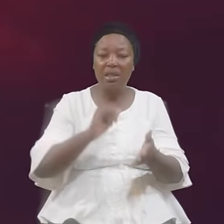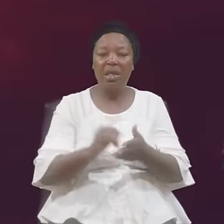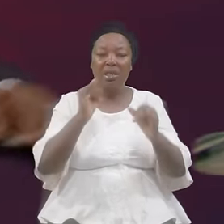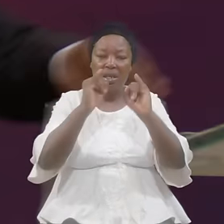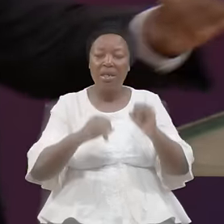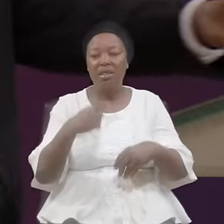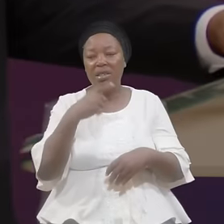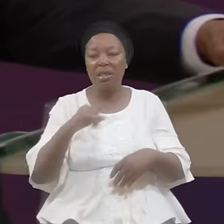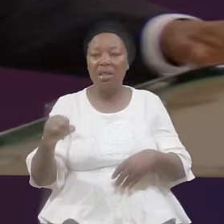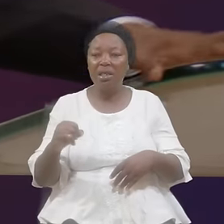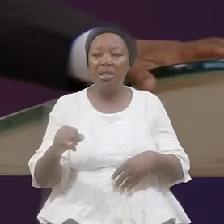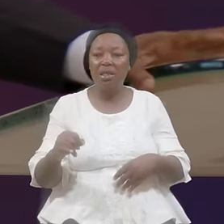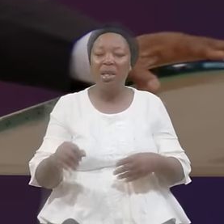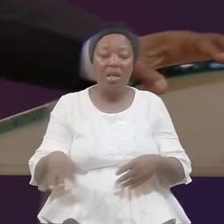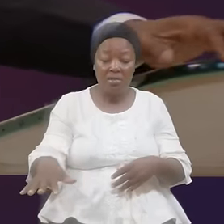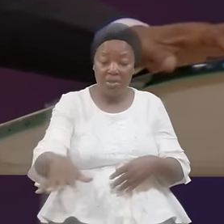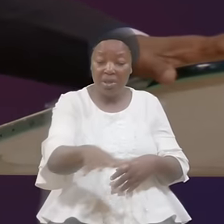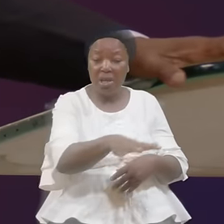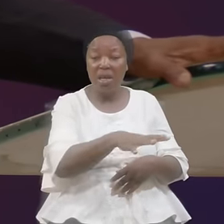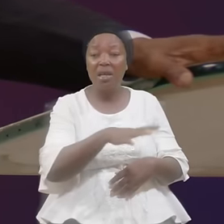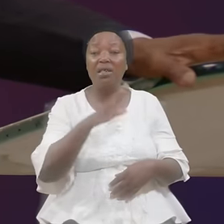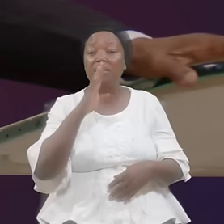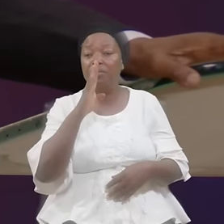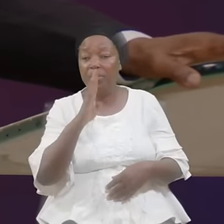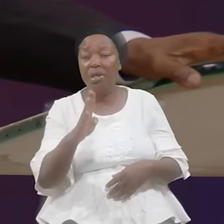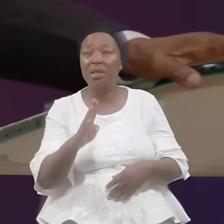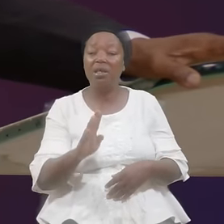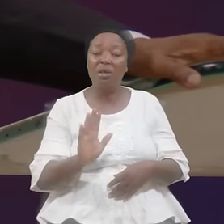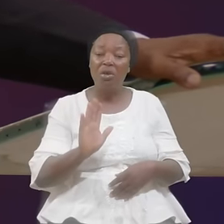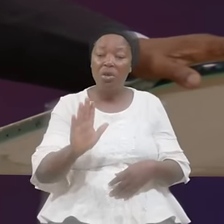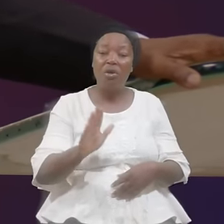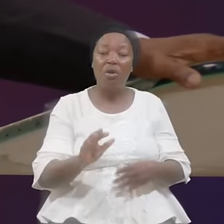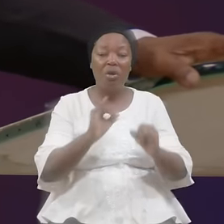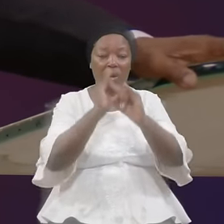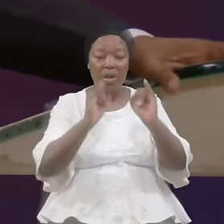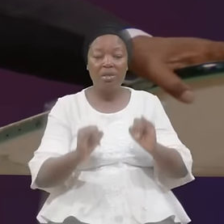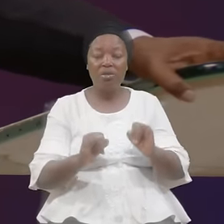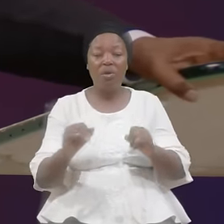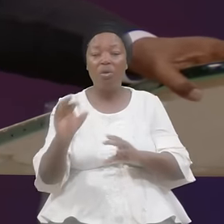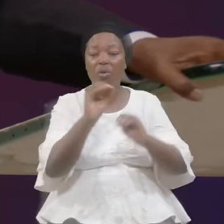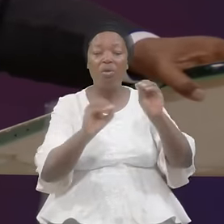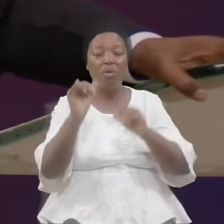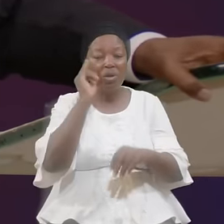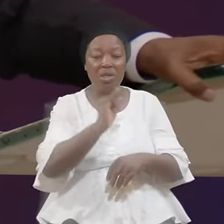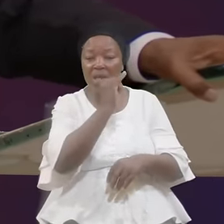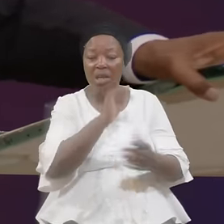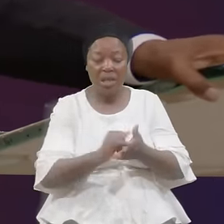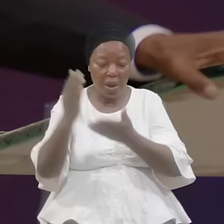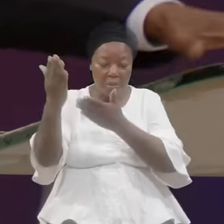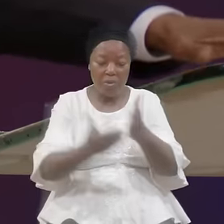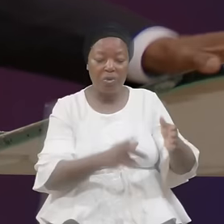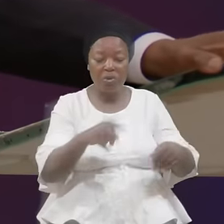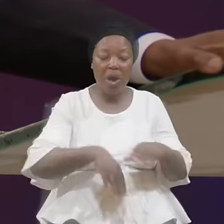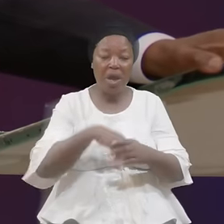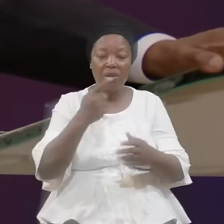Saying This Be Thy Gods O Israel That Brought You Out Of